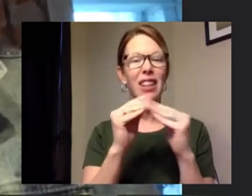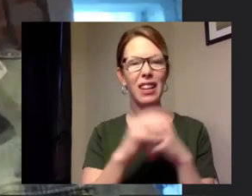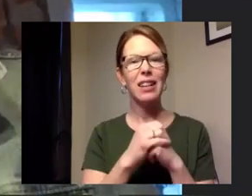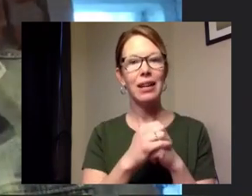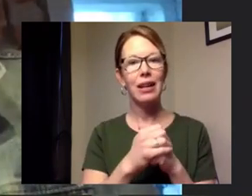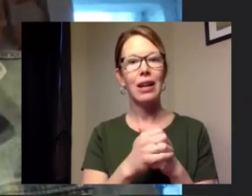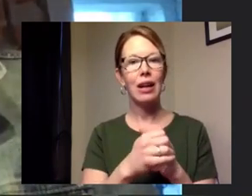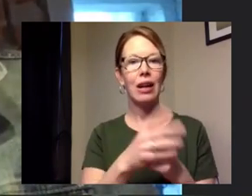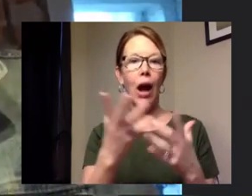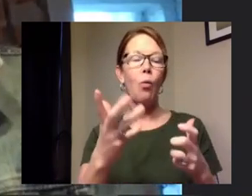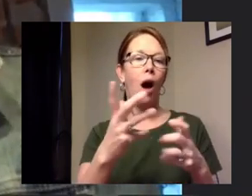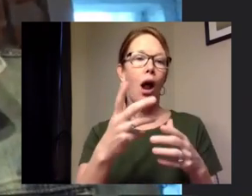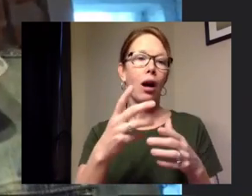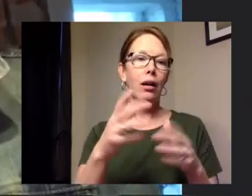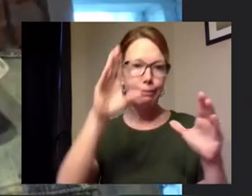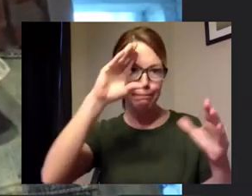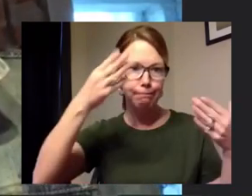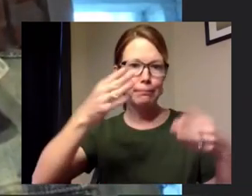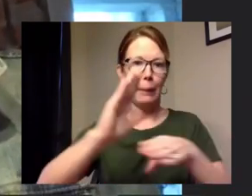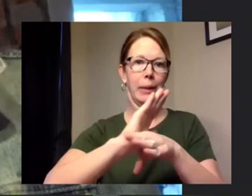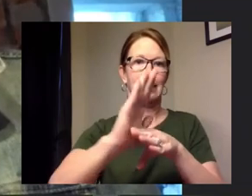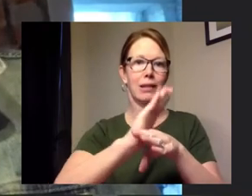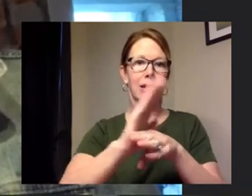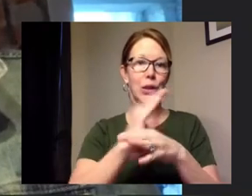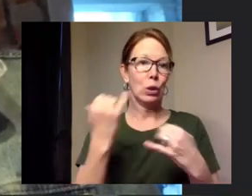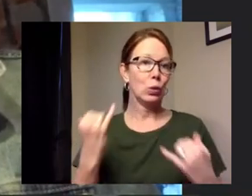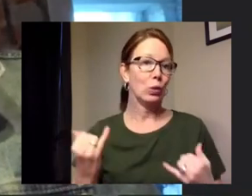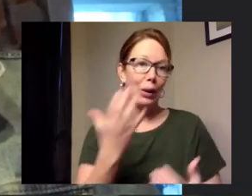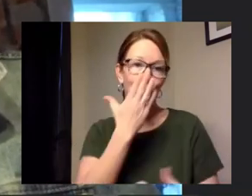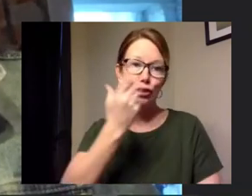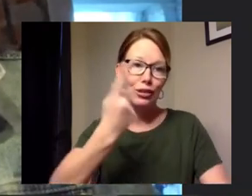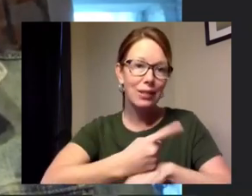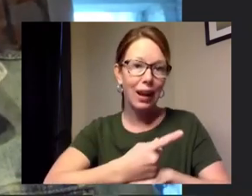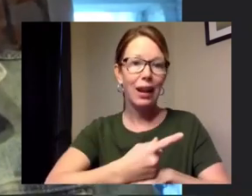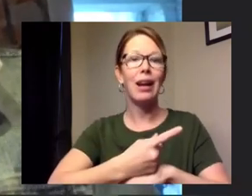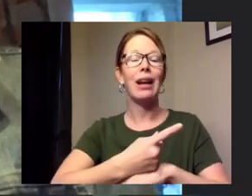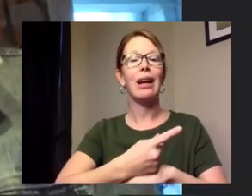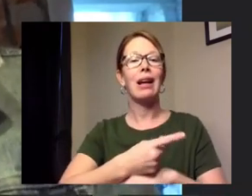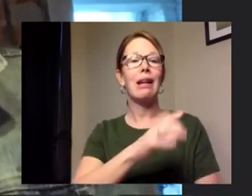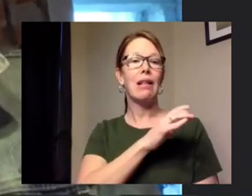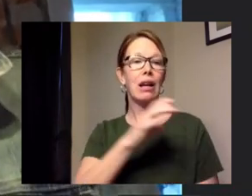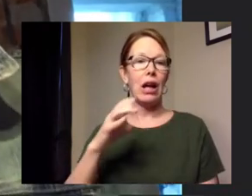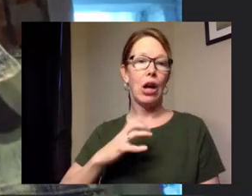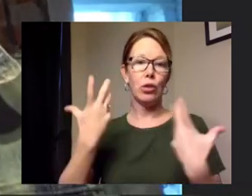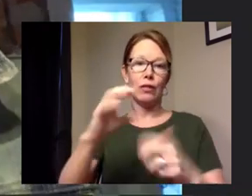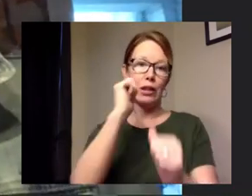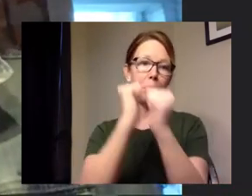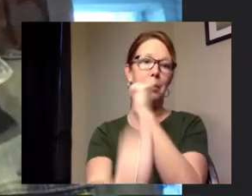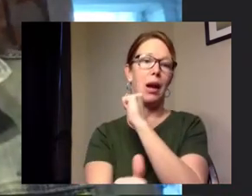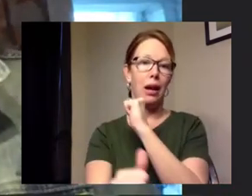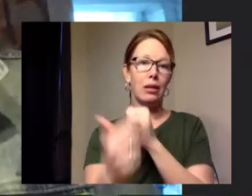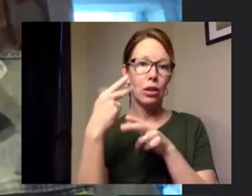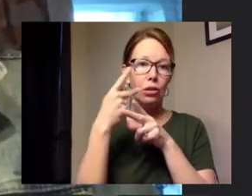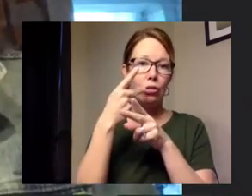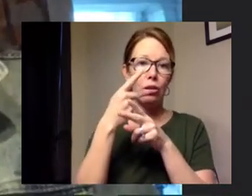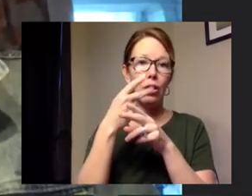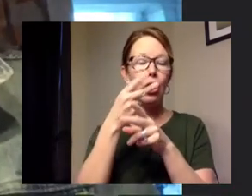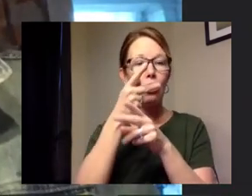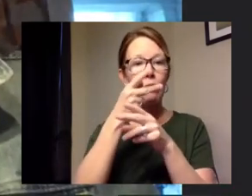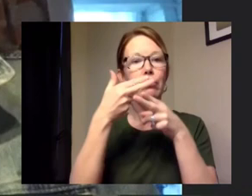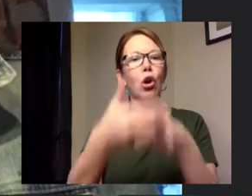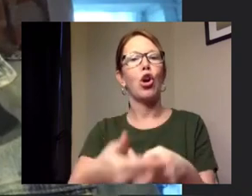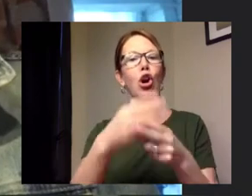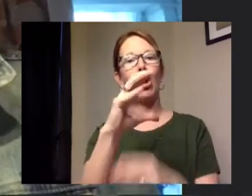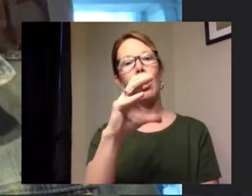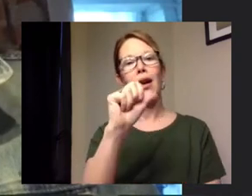business community um today was a good day though uh with congress passing what is being called the cares act i